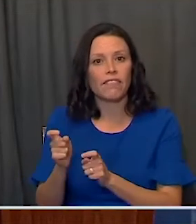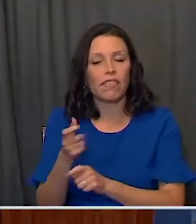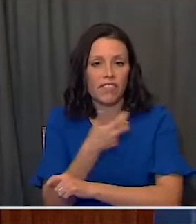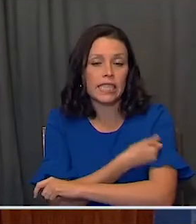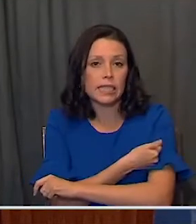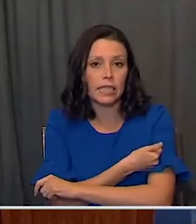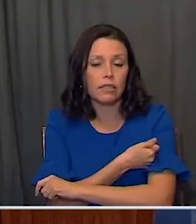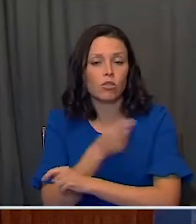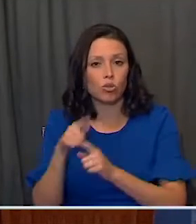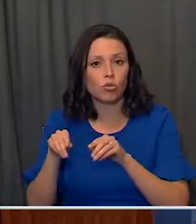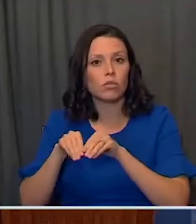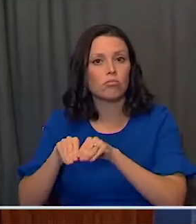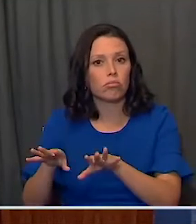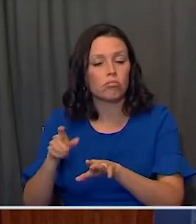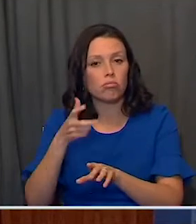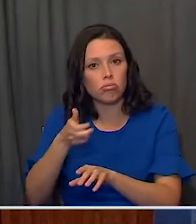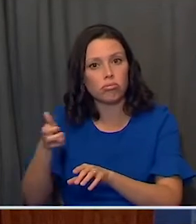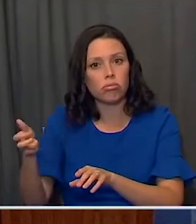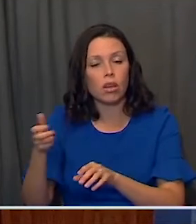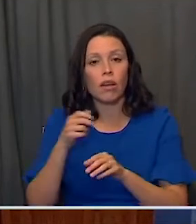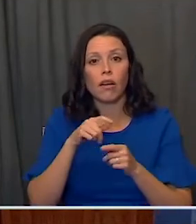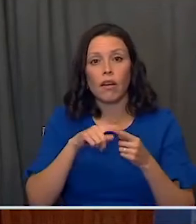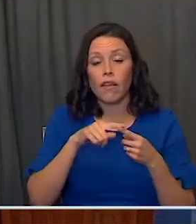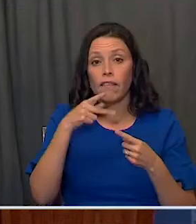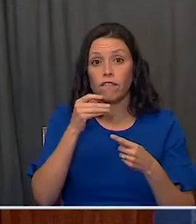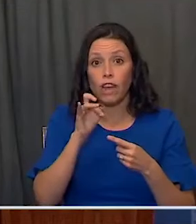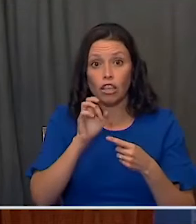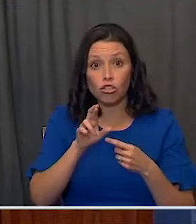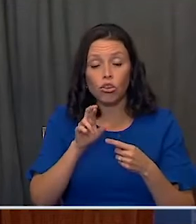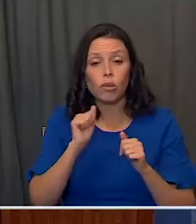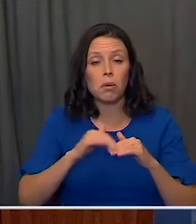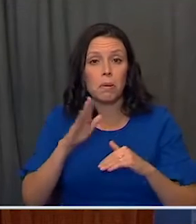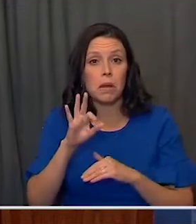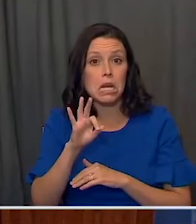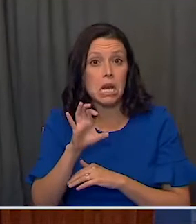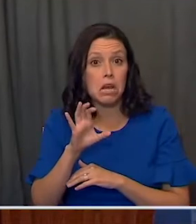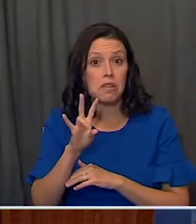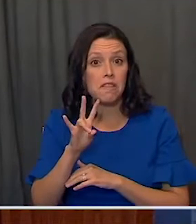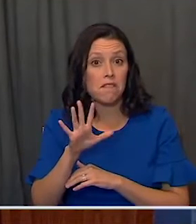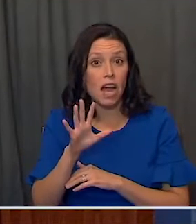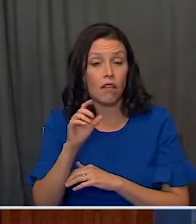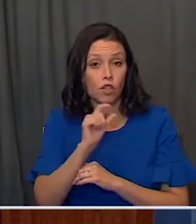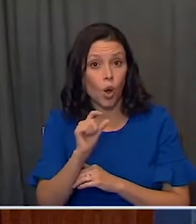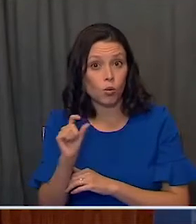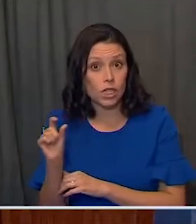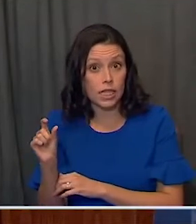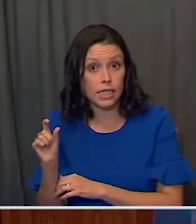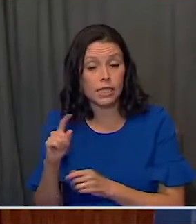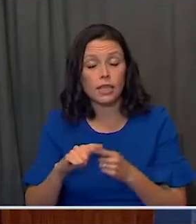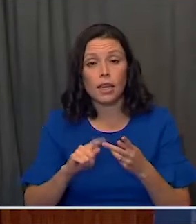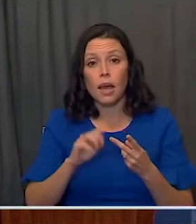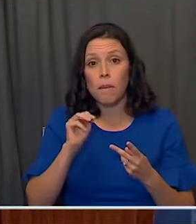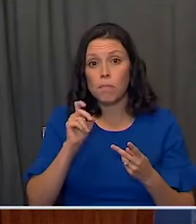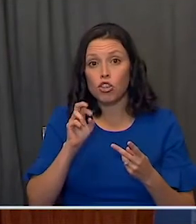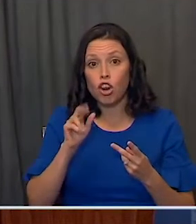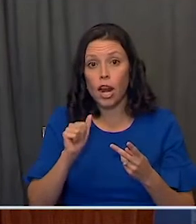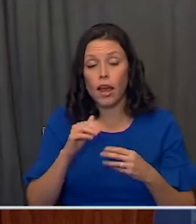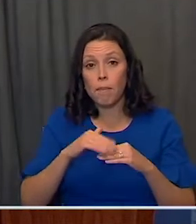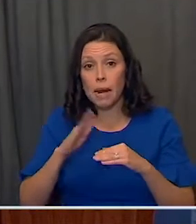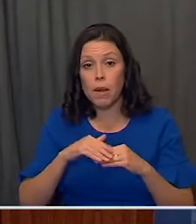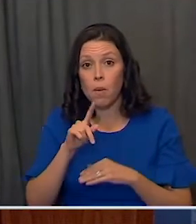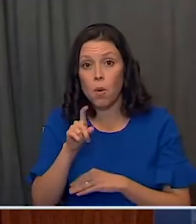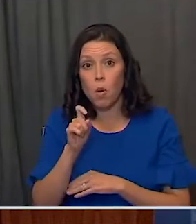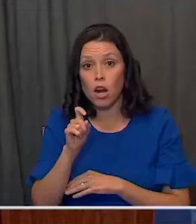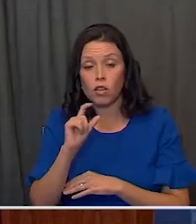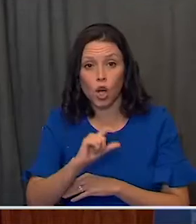vaccine. We can distribute the Pfizer vaccine at a minimum of 975 doses, and the Moderna vaccine at a minimum